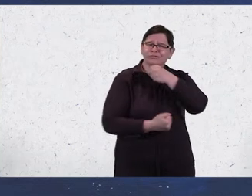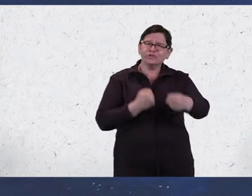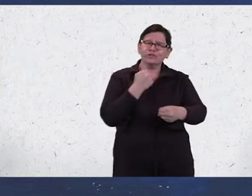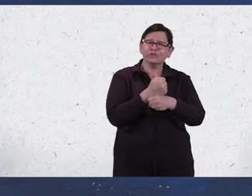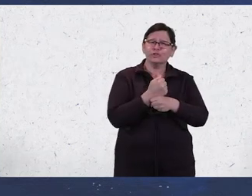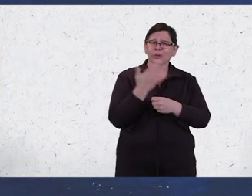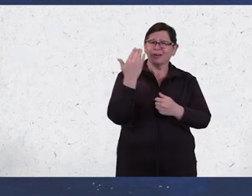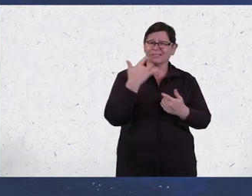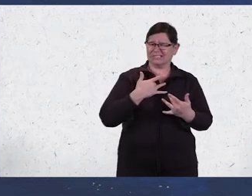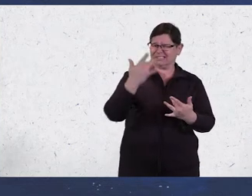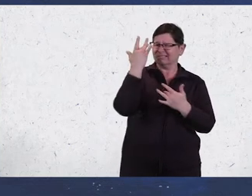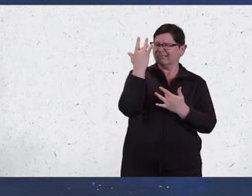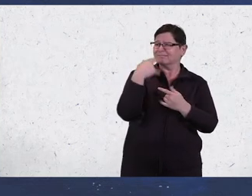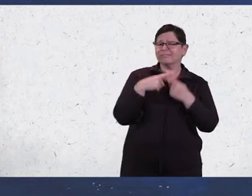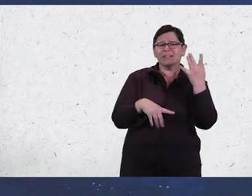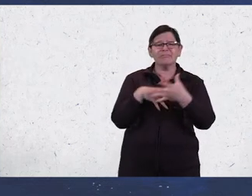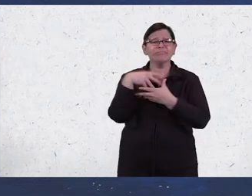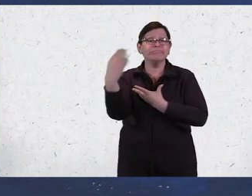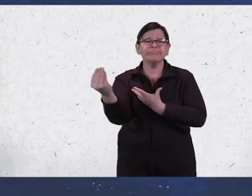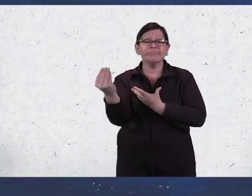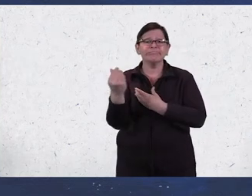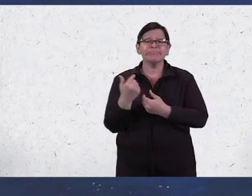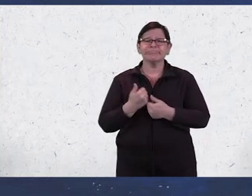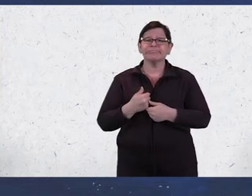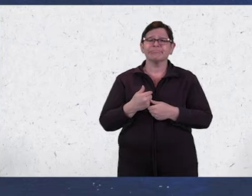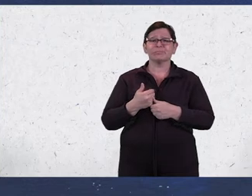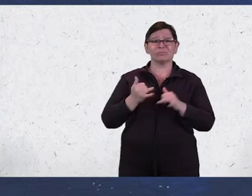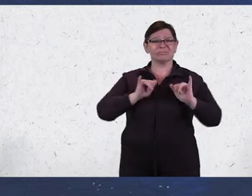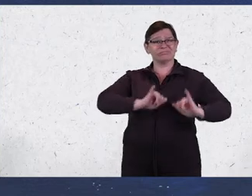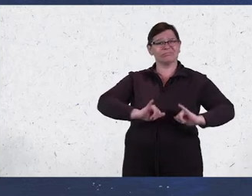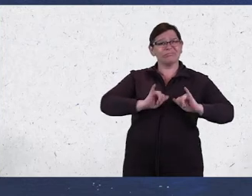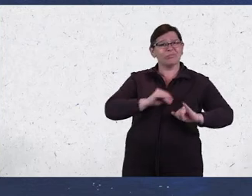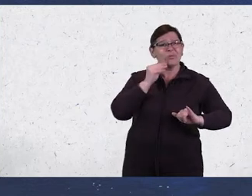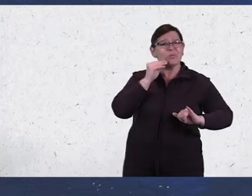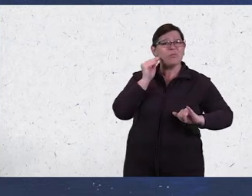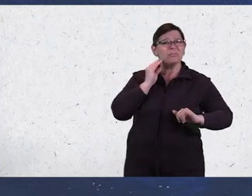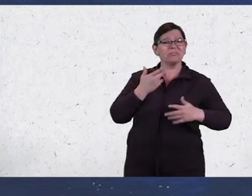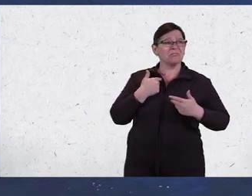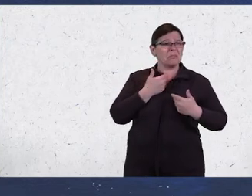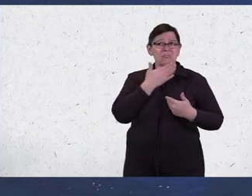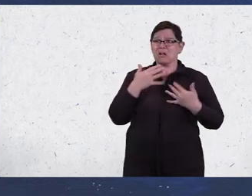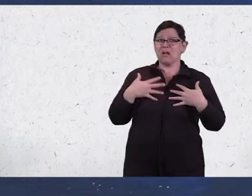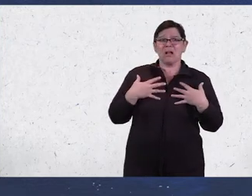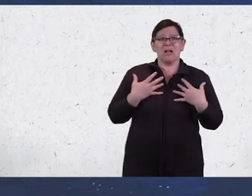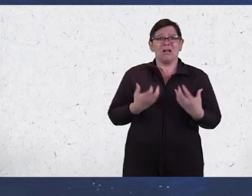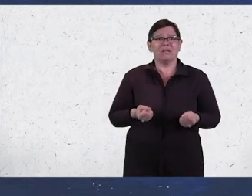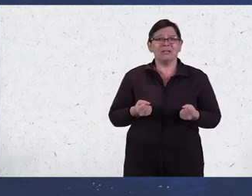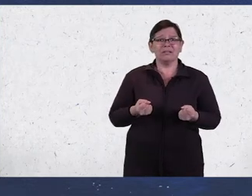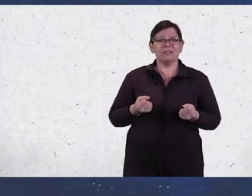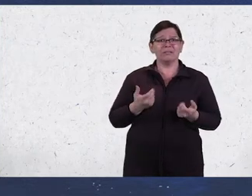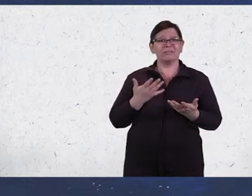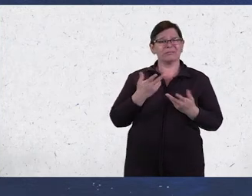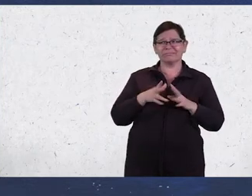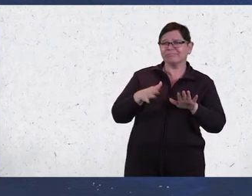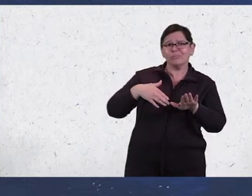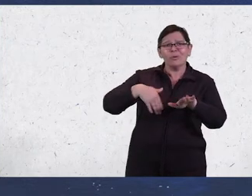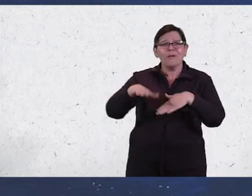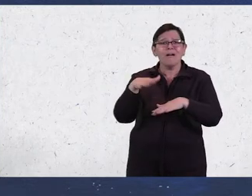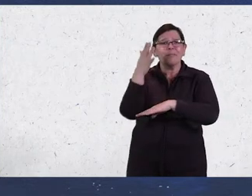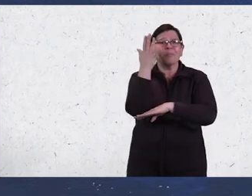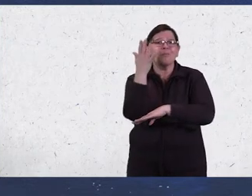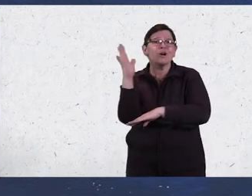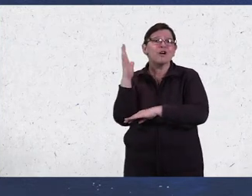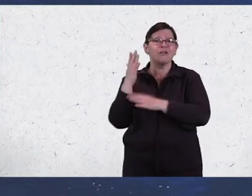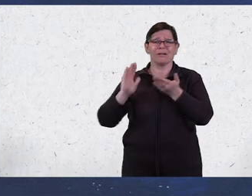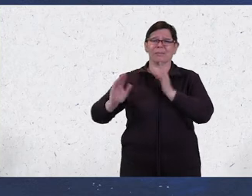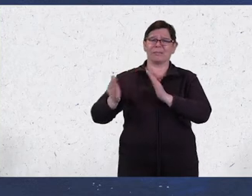I spent a decade stuck at home Because I was too sick to leave So staying at home while in better health Would be a walk in the